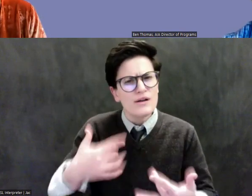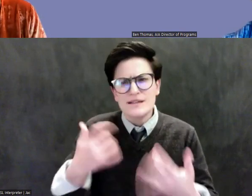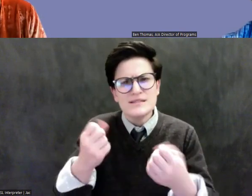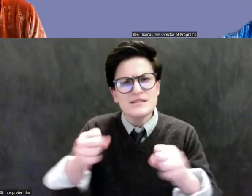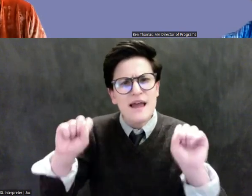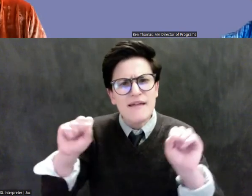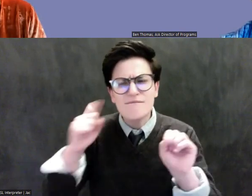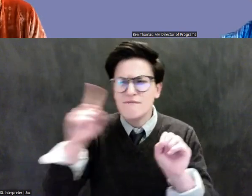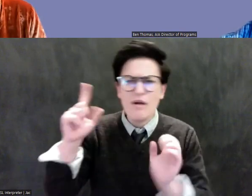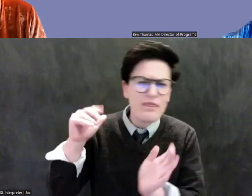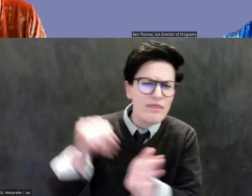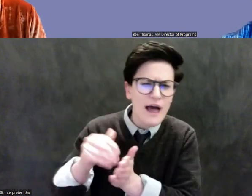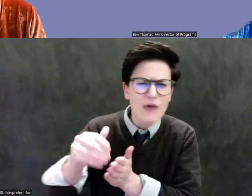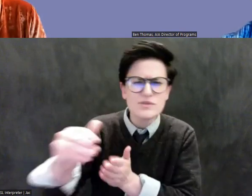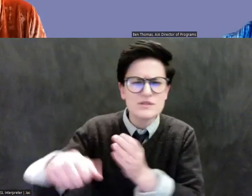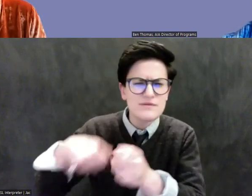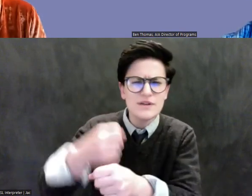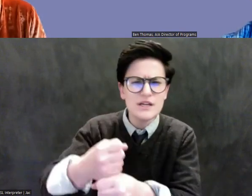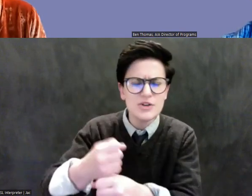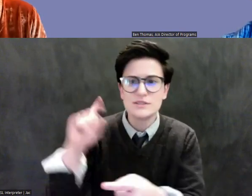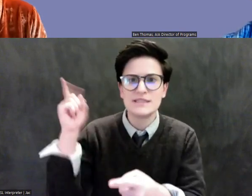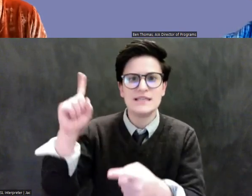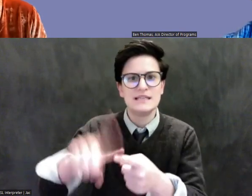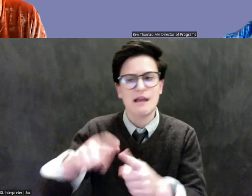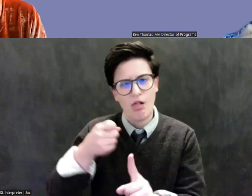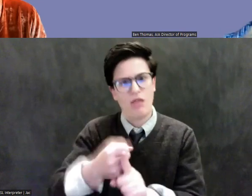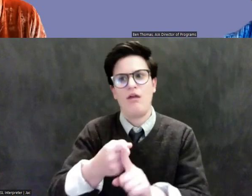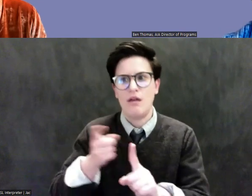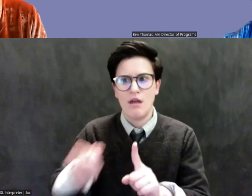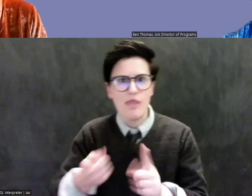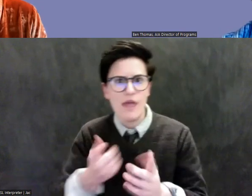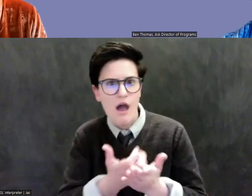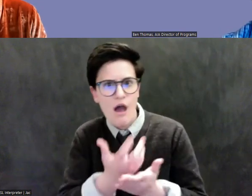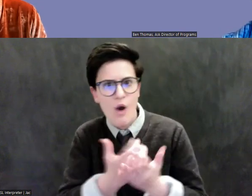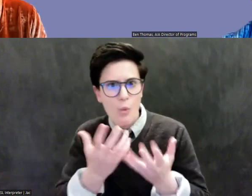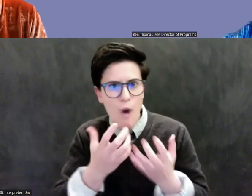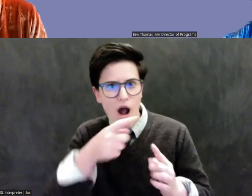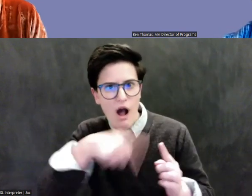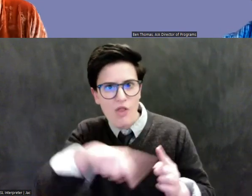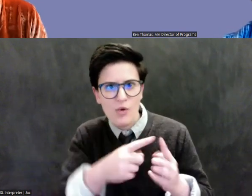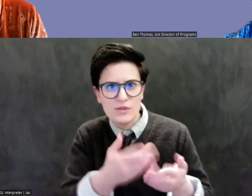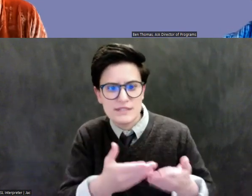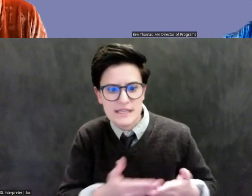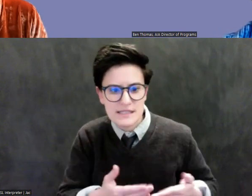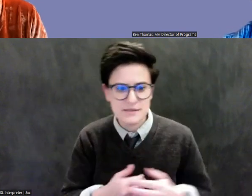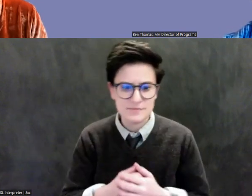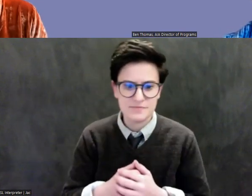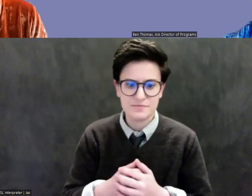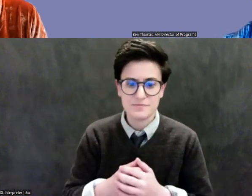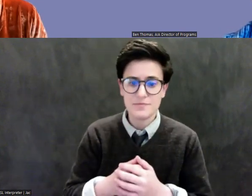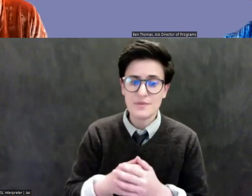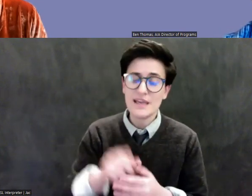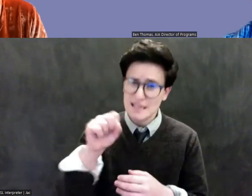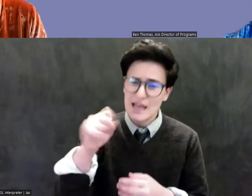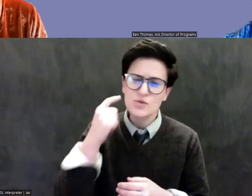Um, certainly pieces were harmed, um, during the conflict itself in Cambodia, but, um,